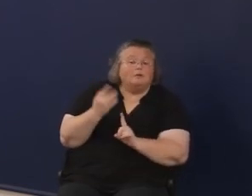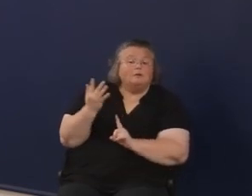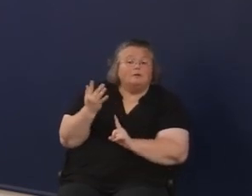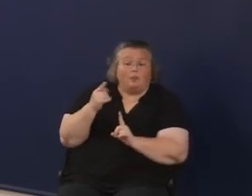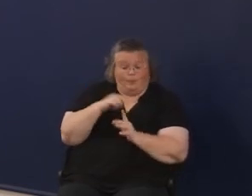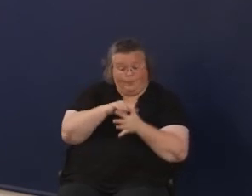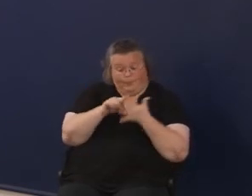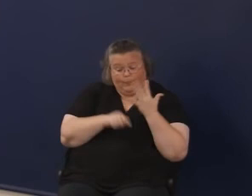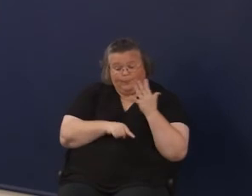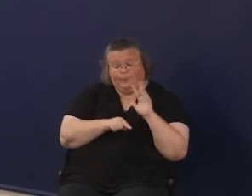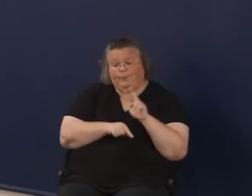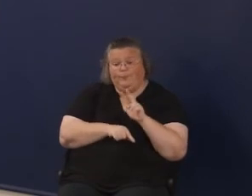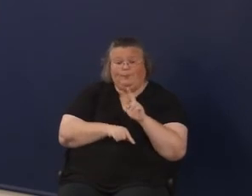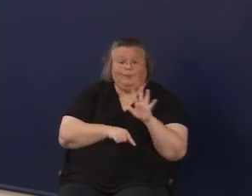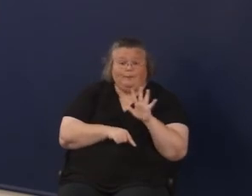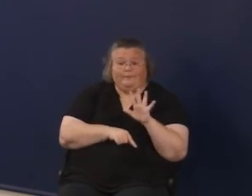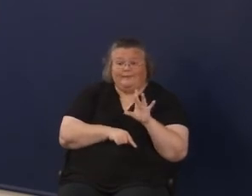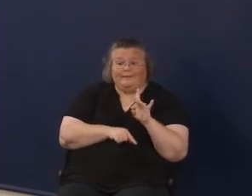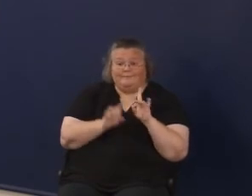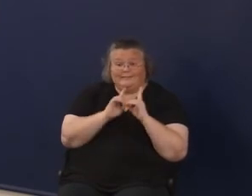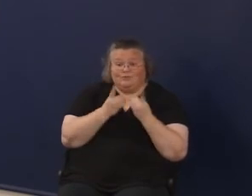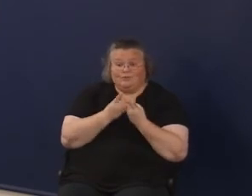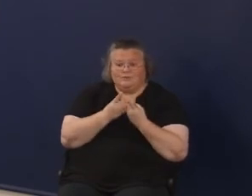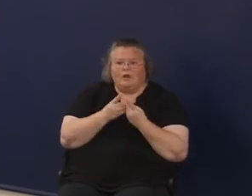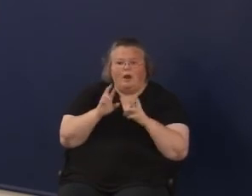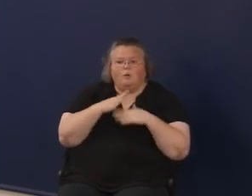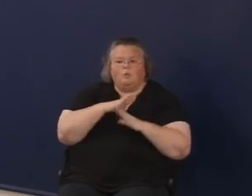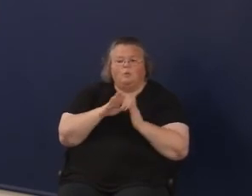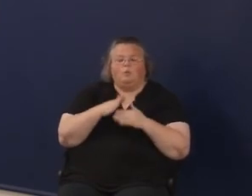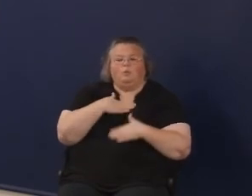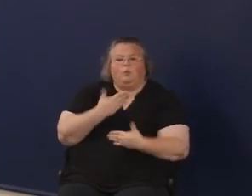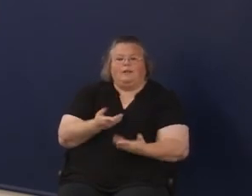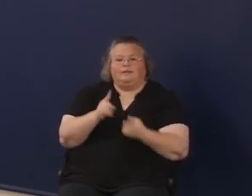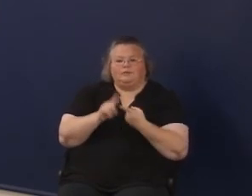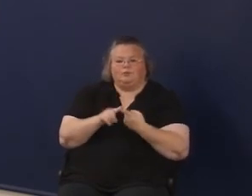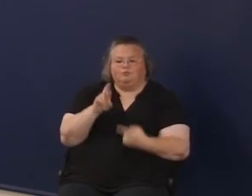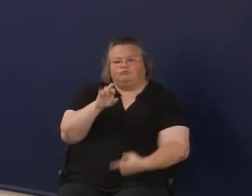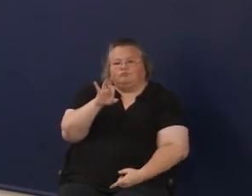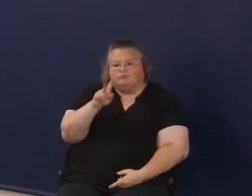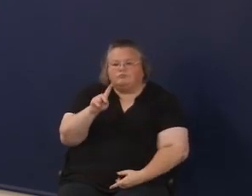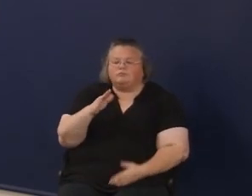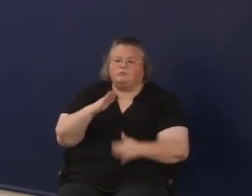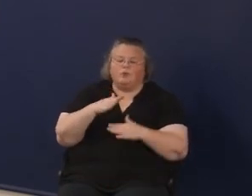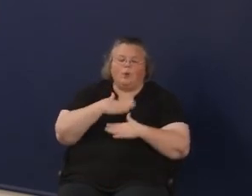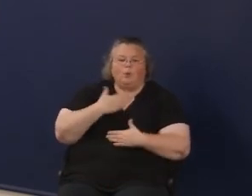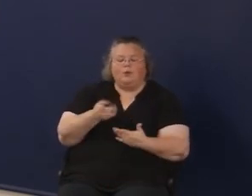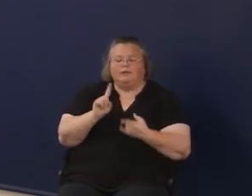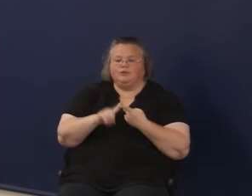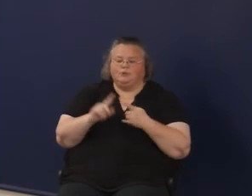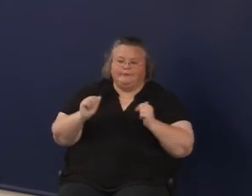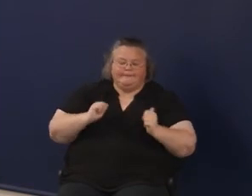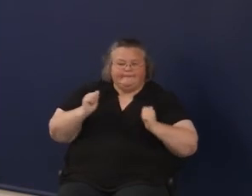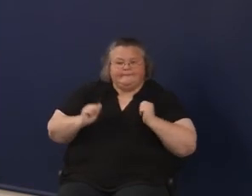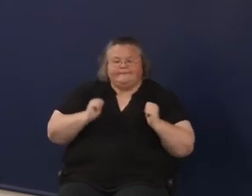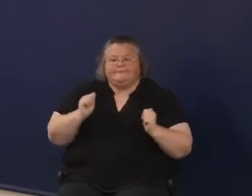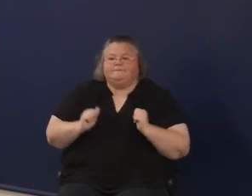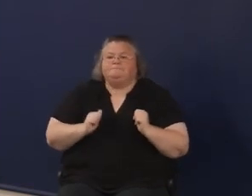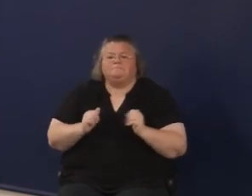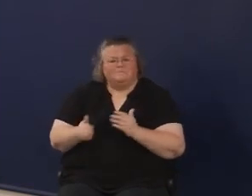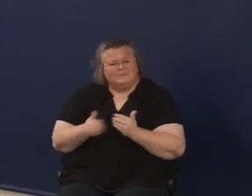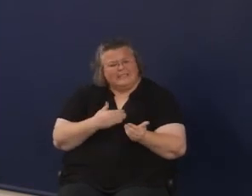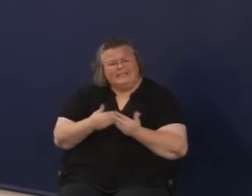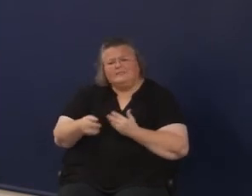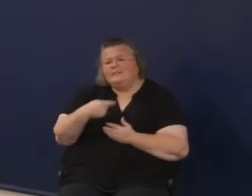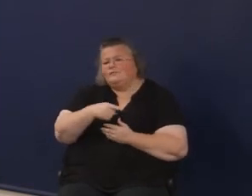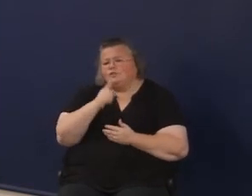the ones that have sort of taken the risk and said, we're going to do the right thing, even if we're sort of in a